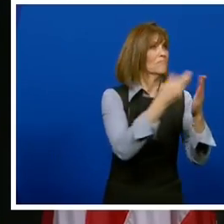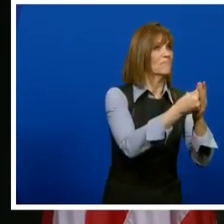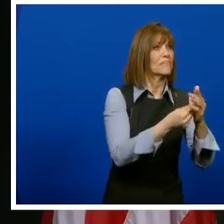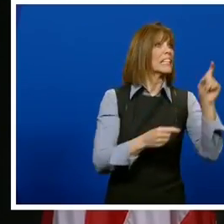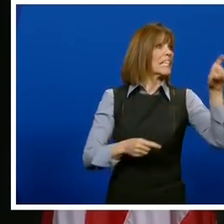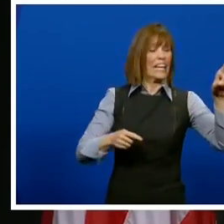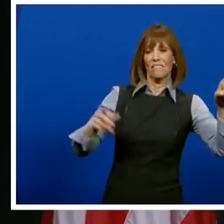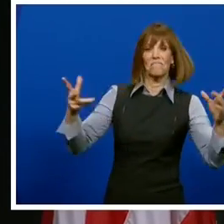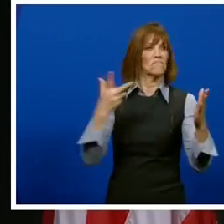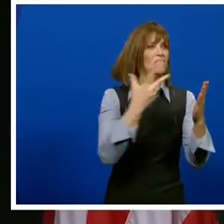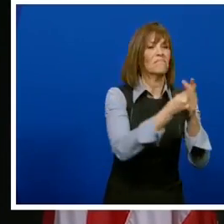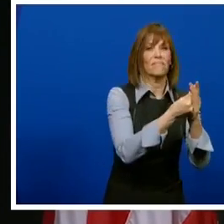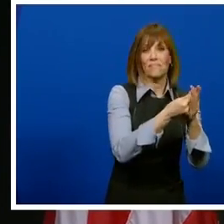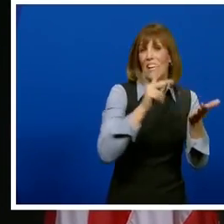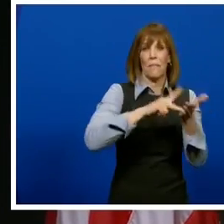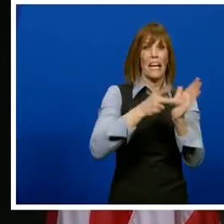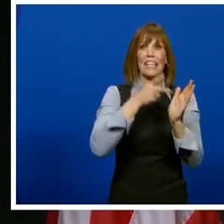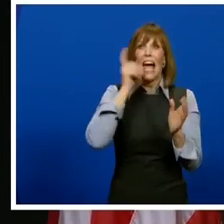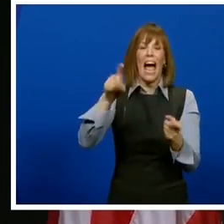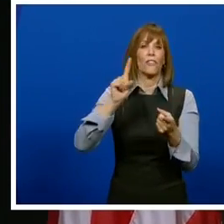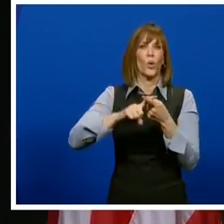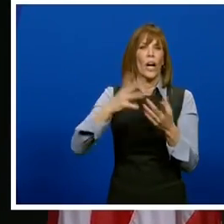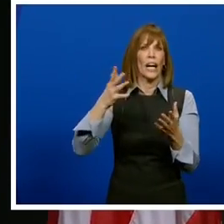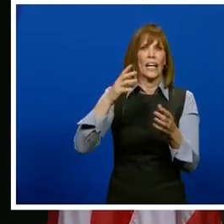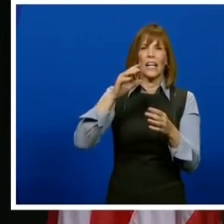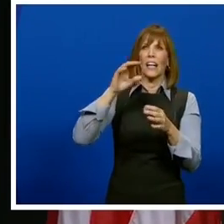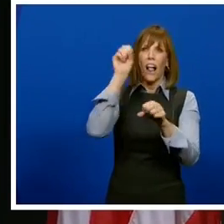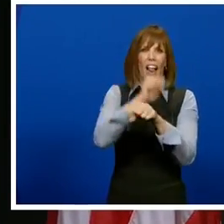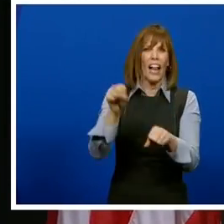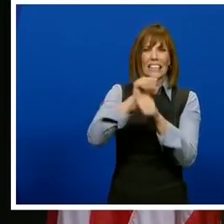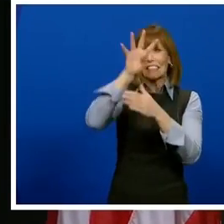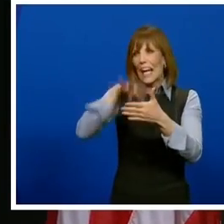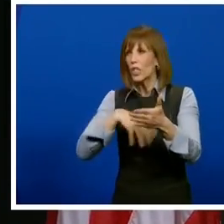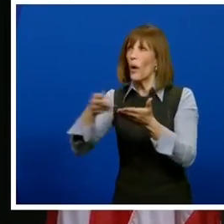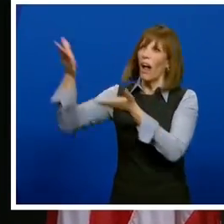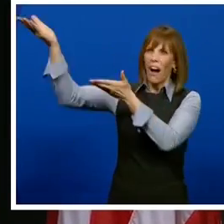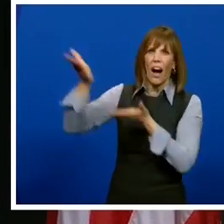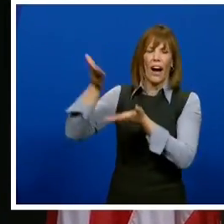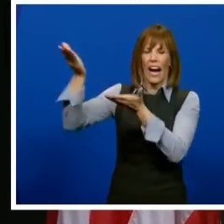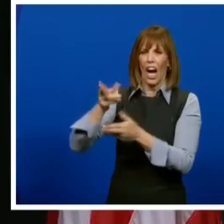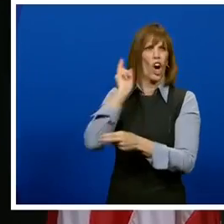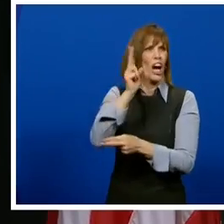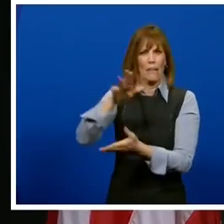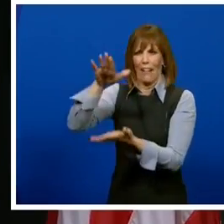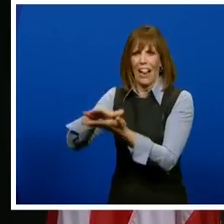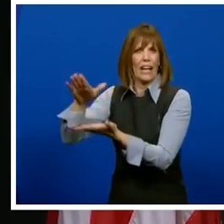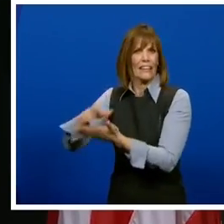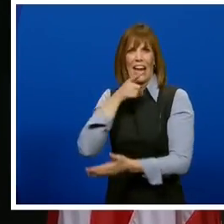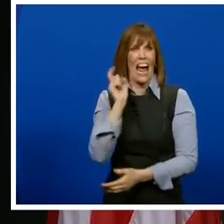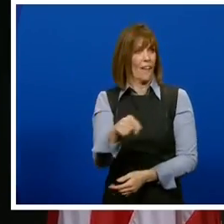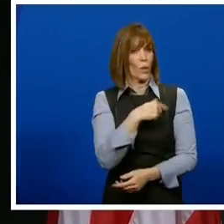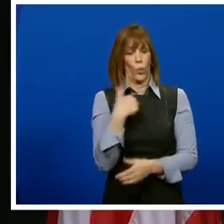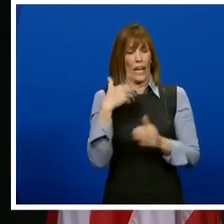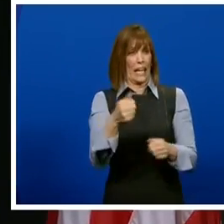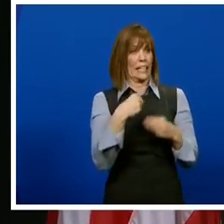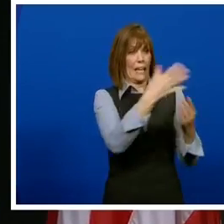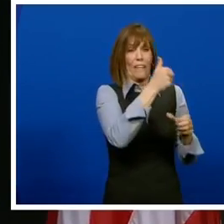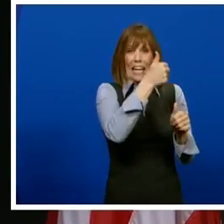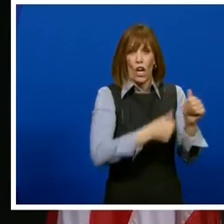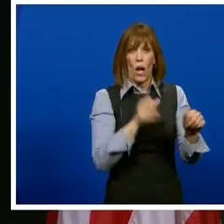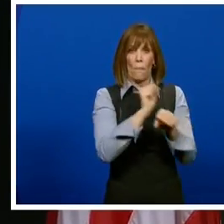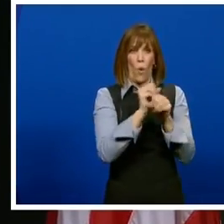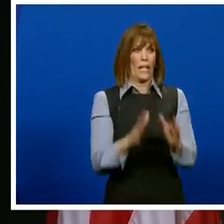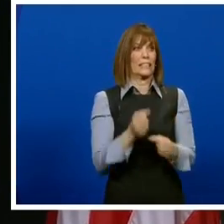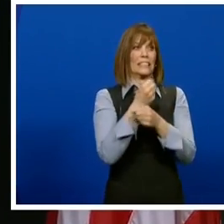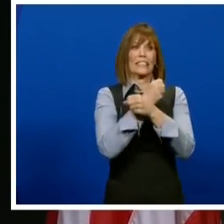dose means limited disruption to normal business operations and really the ability to offer every employee a safe and effective vaccine.